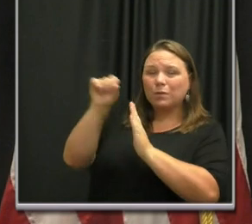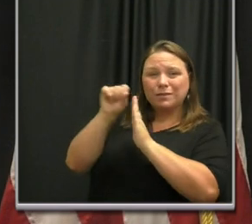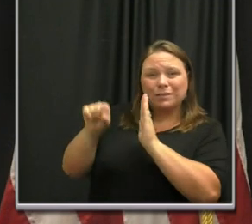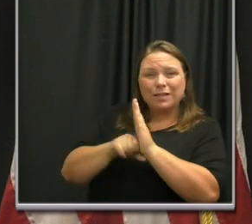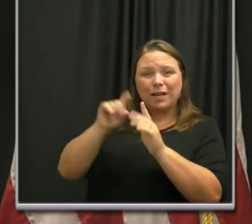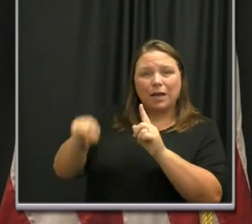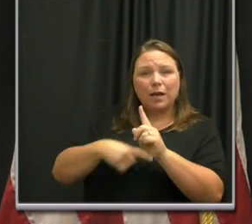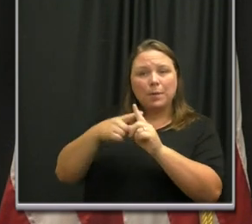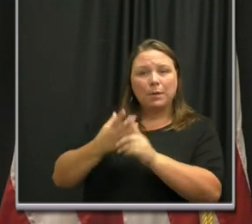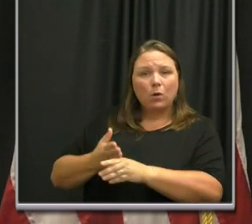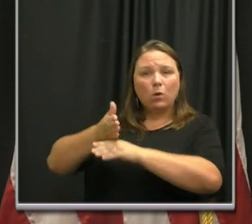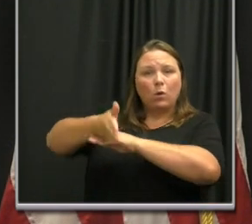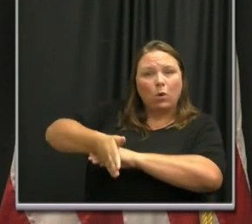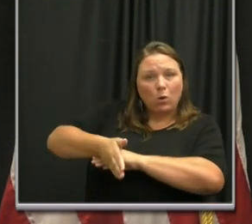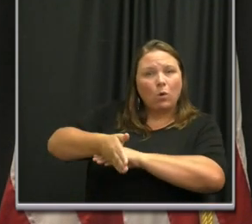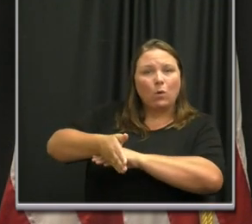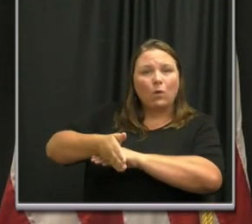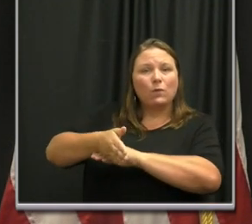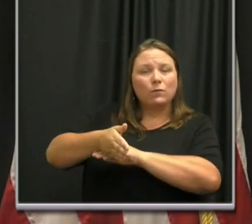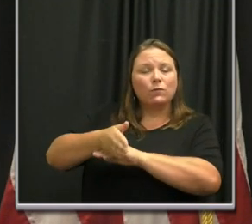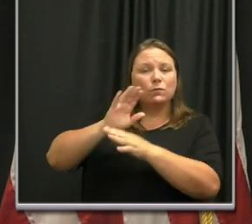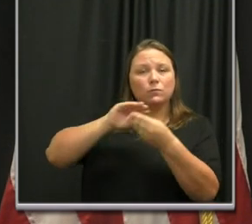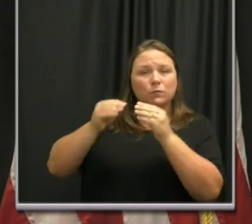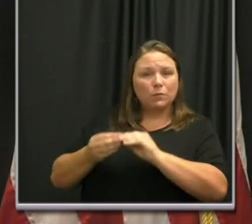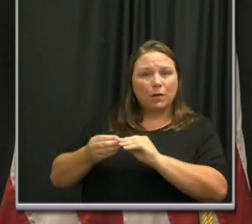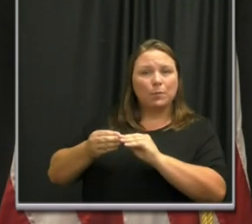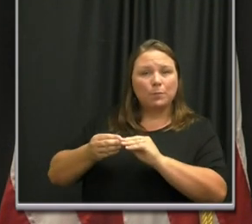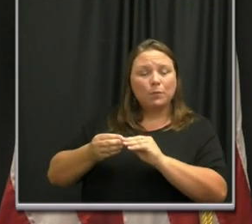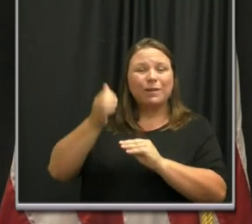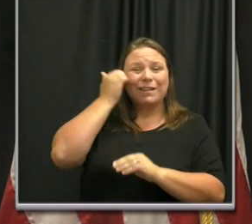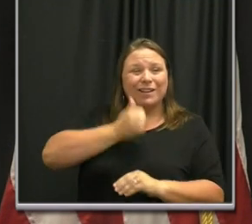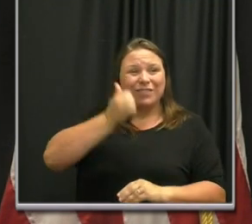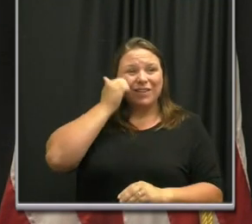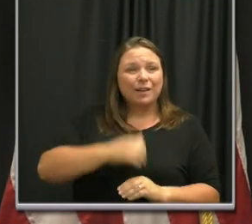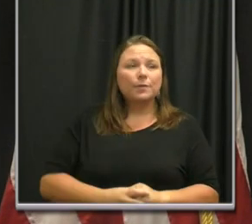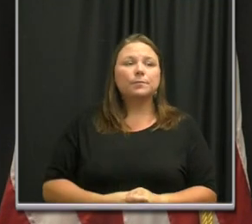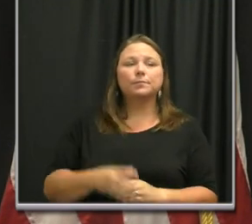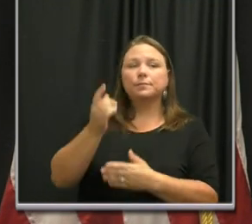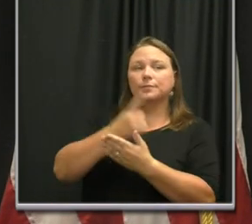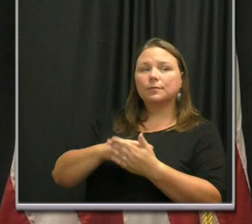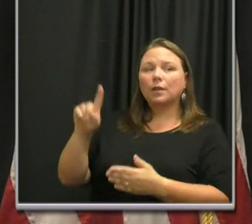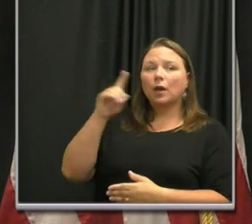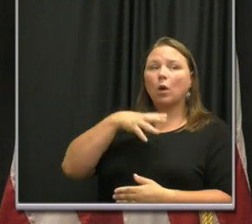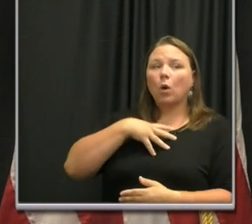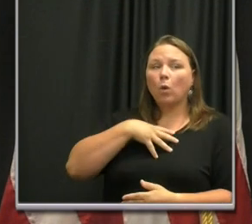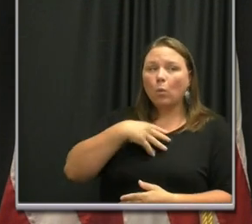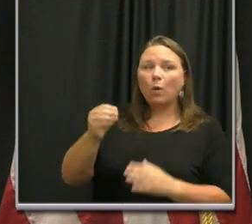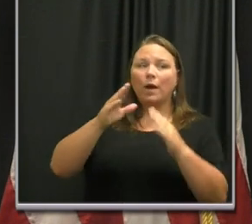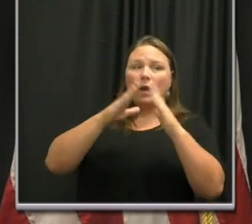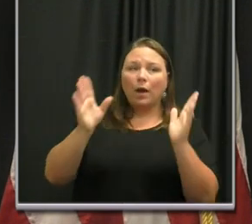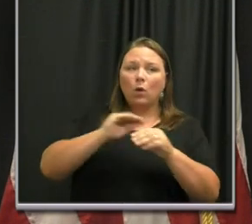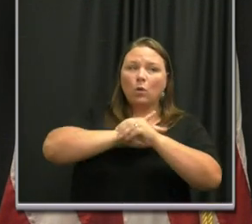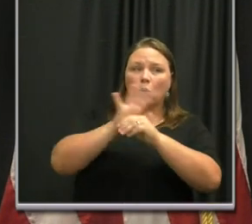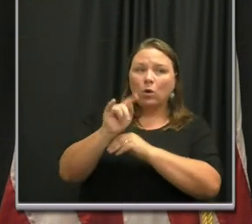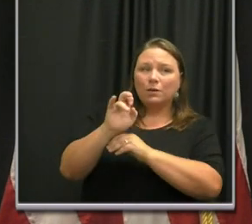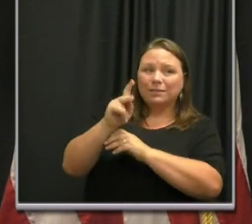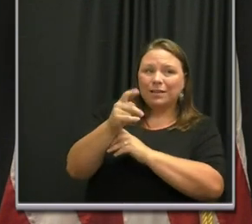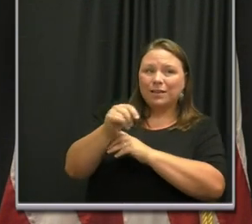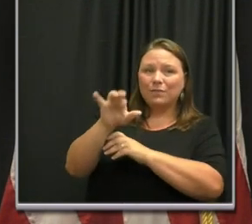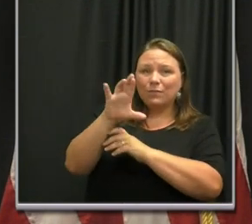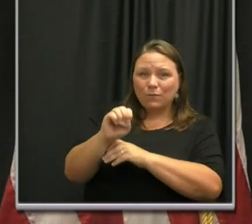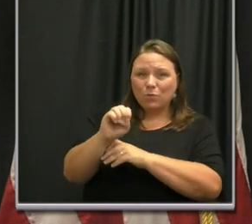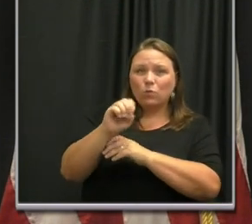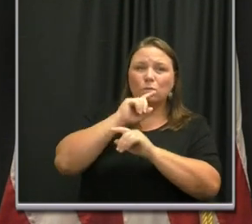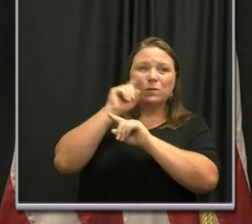overflow capacity on a daily basis. Last week, a White House Coronavirus Task Force